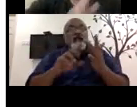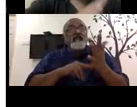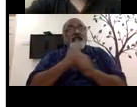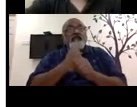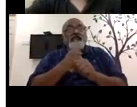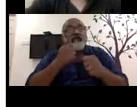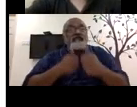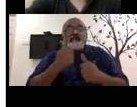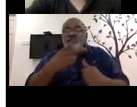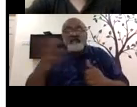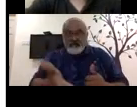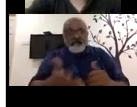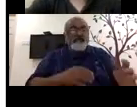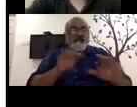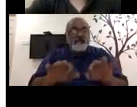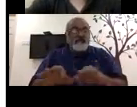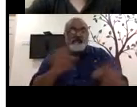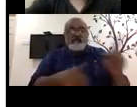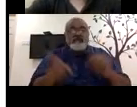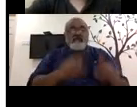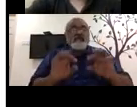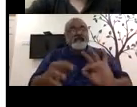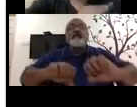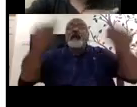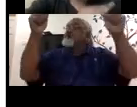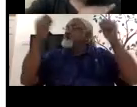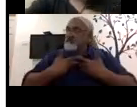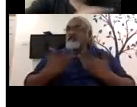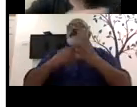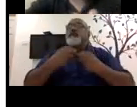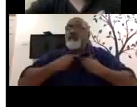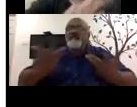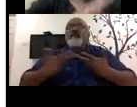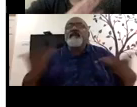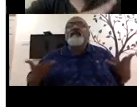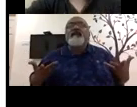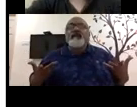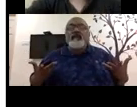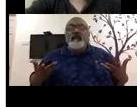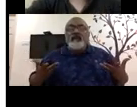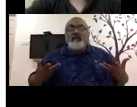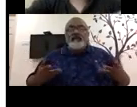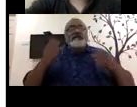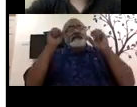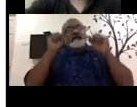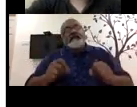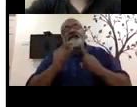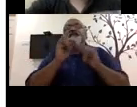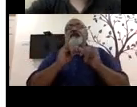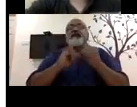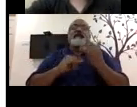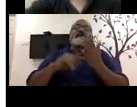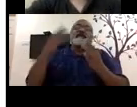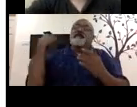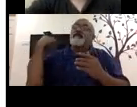So that's my view, uh, take on it. Uh, so there is past is a, of course, a matter of debate and extra. I